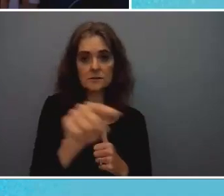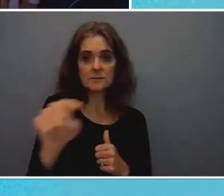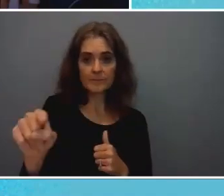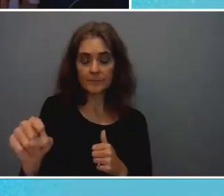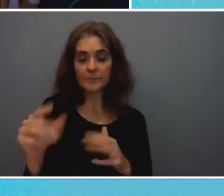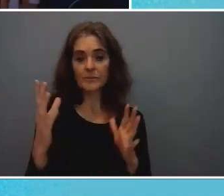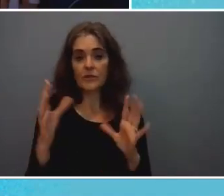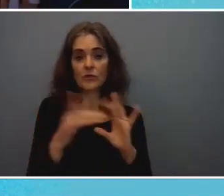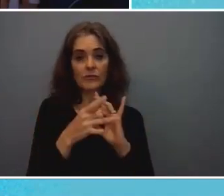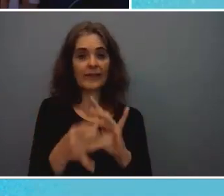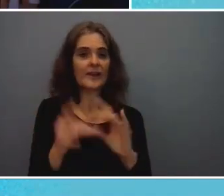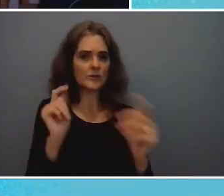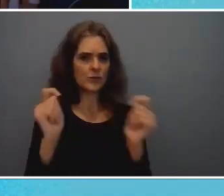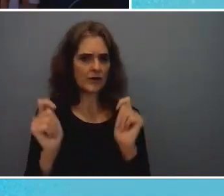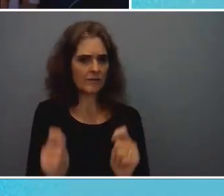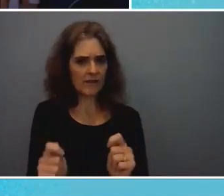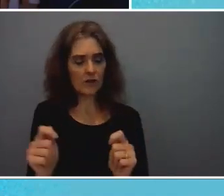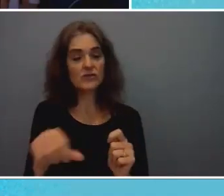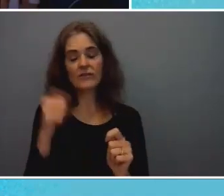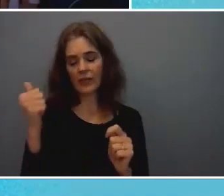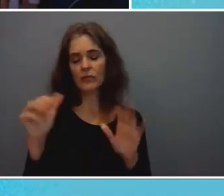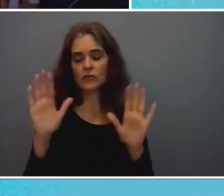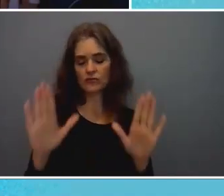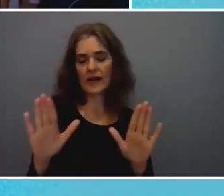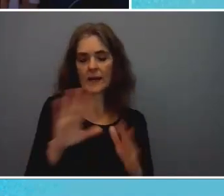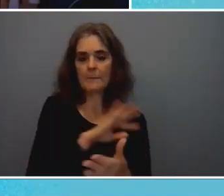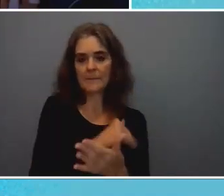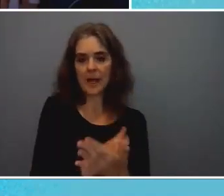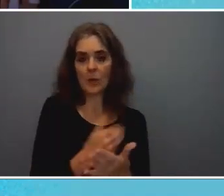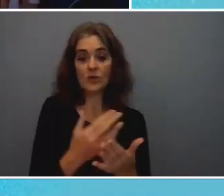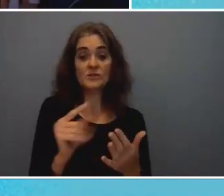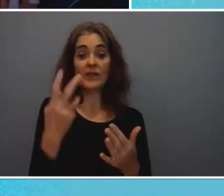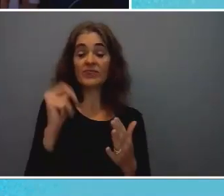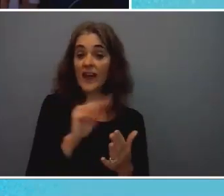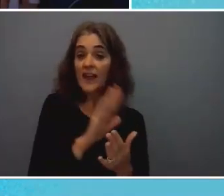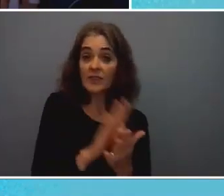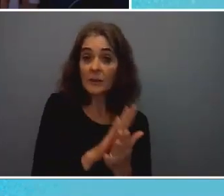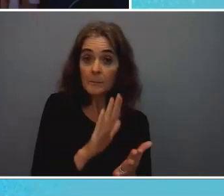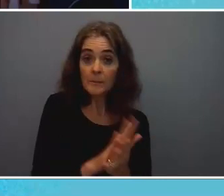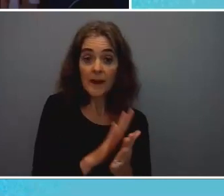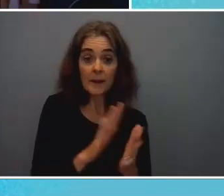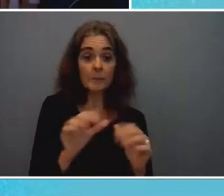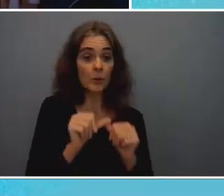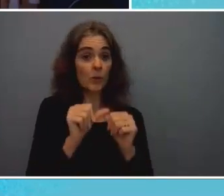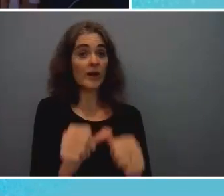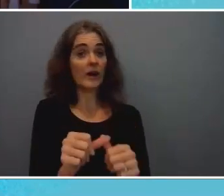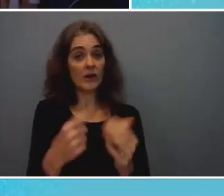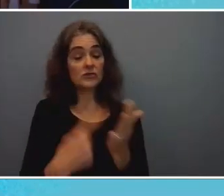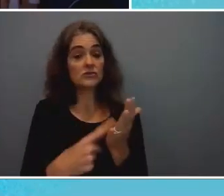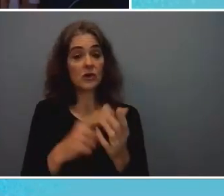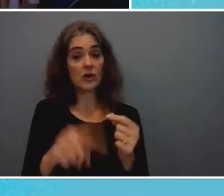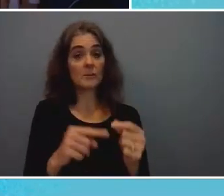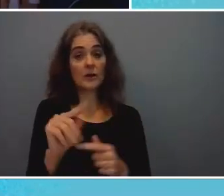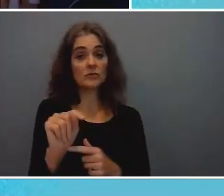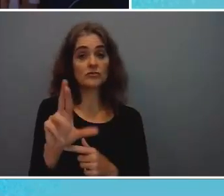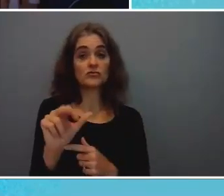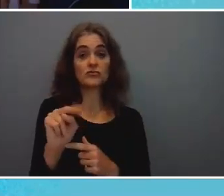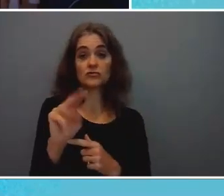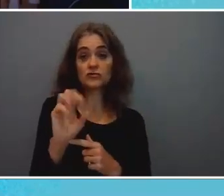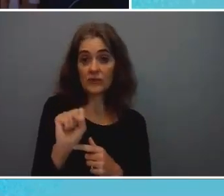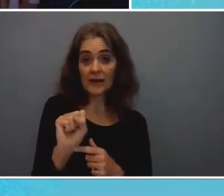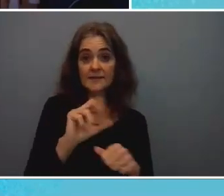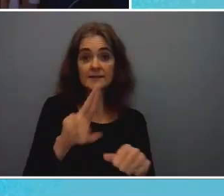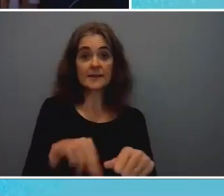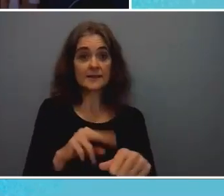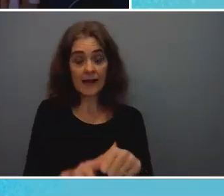configurations of other great powers but then it went on to talk about transnational challenges i call them global